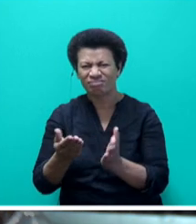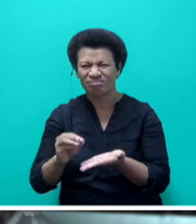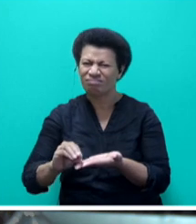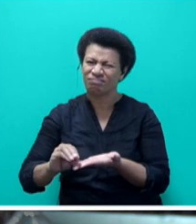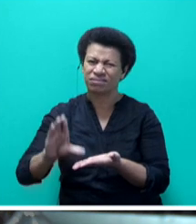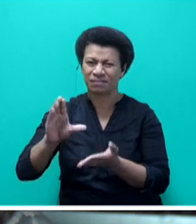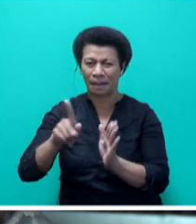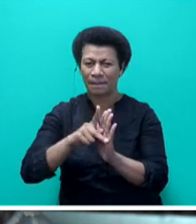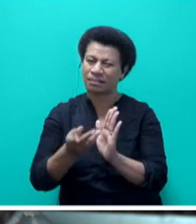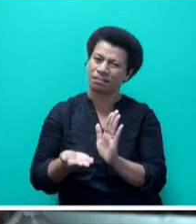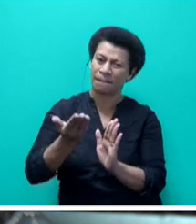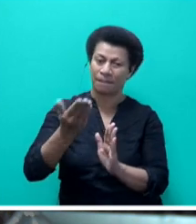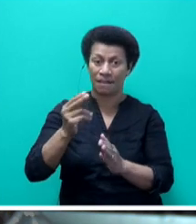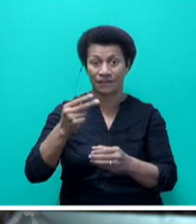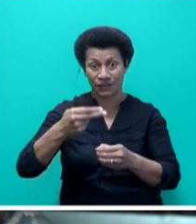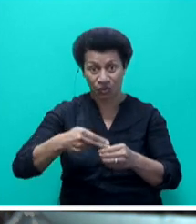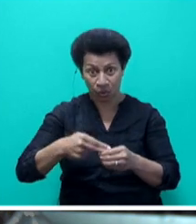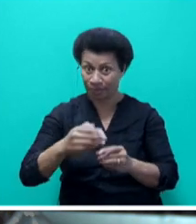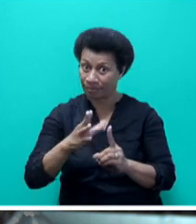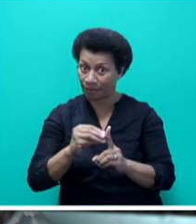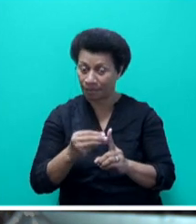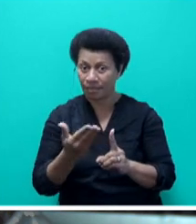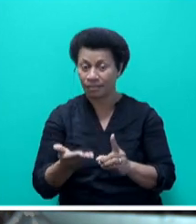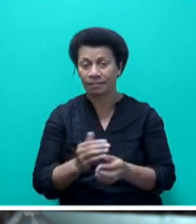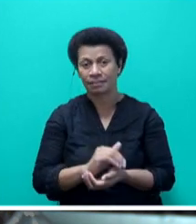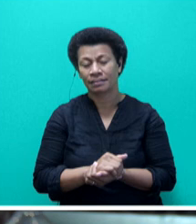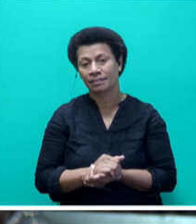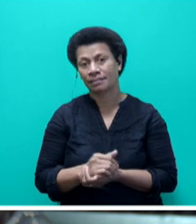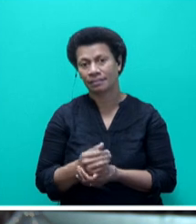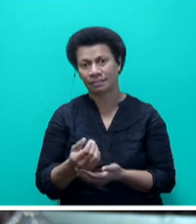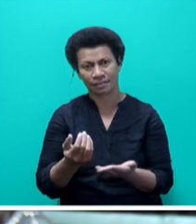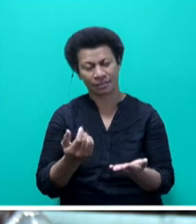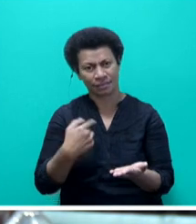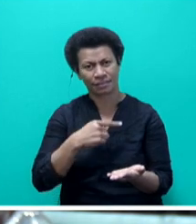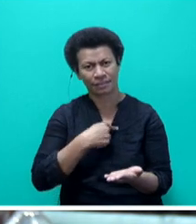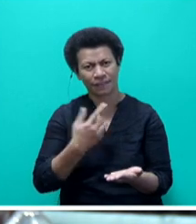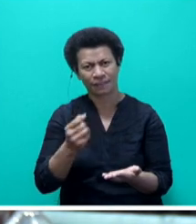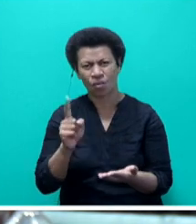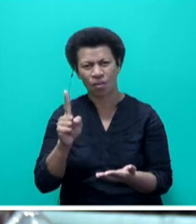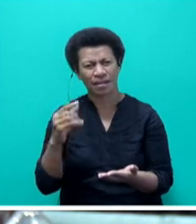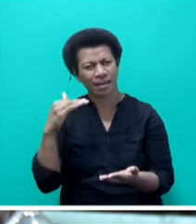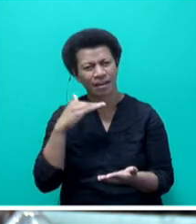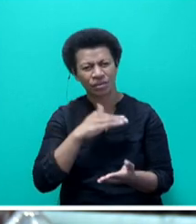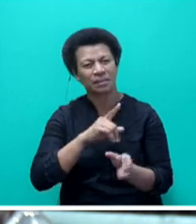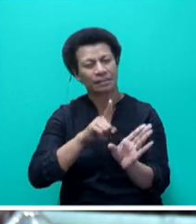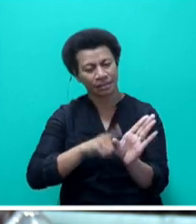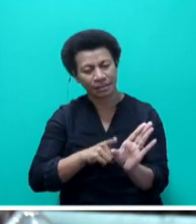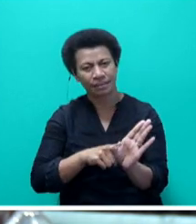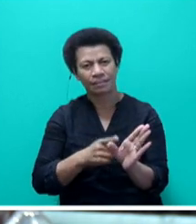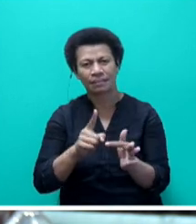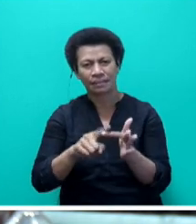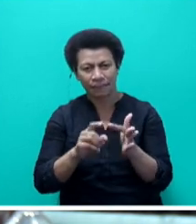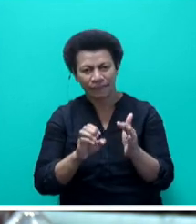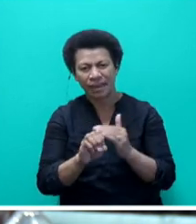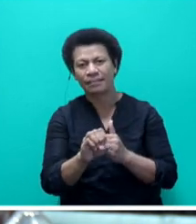example, fuel, sir. Of course, this has been precipitated by the fact that we had a one-in-a-hundred-year event, COVID-19